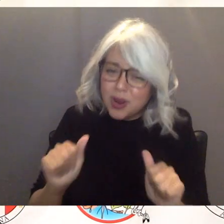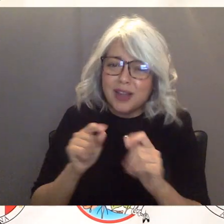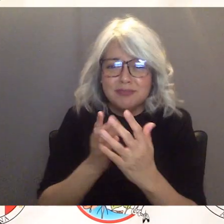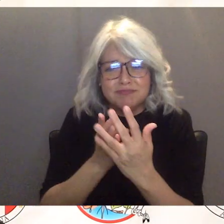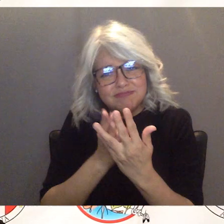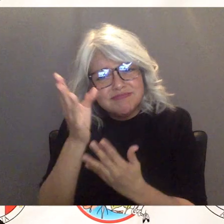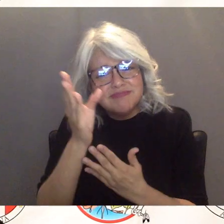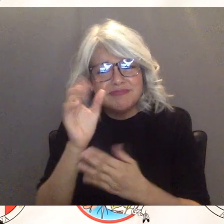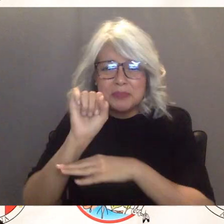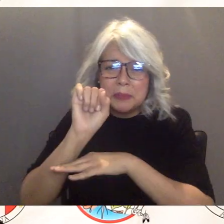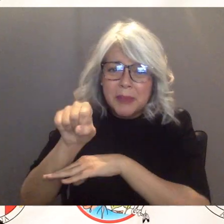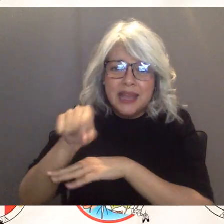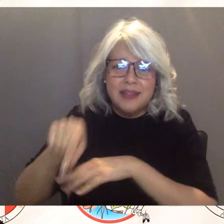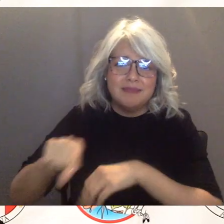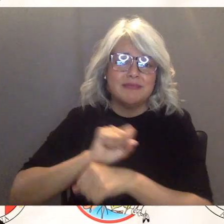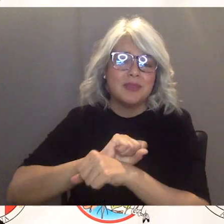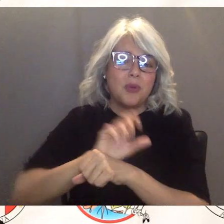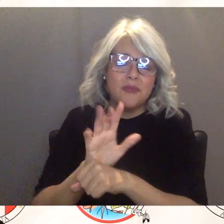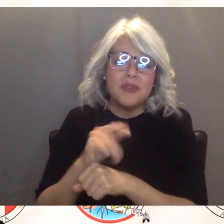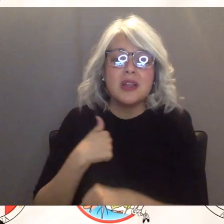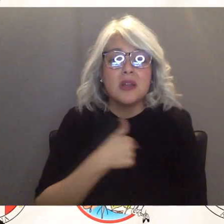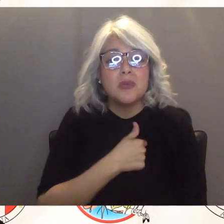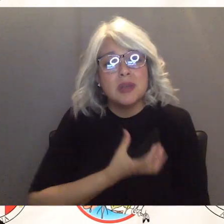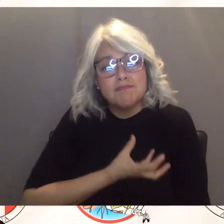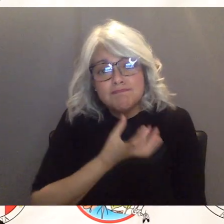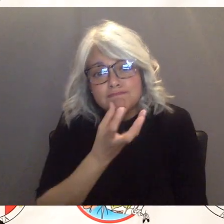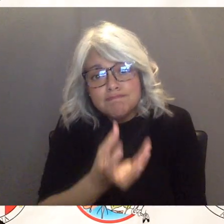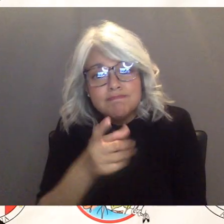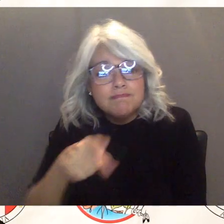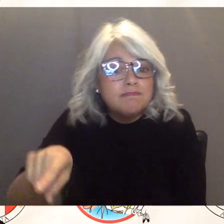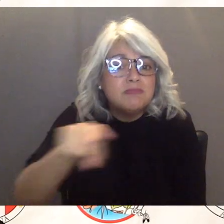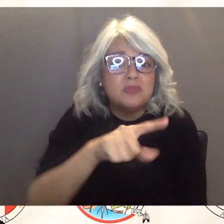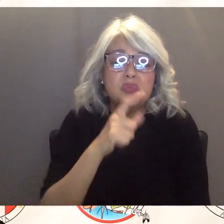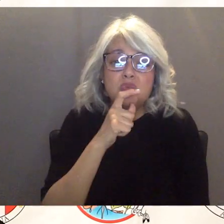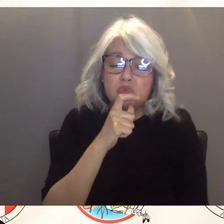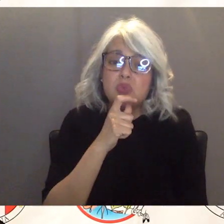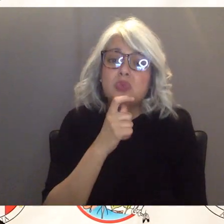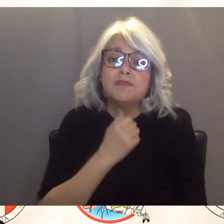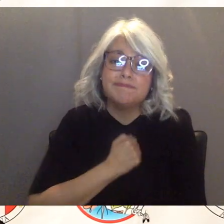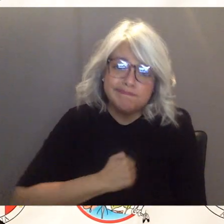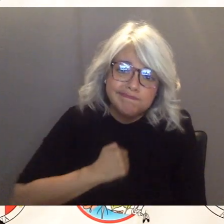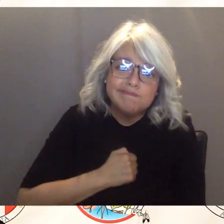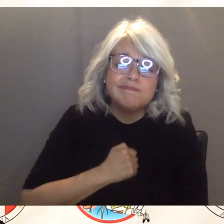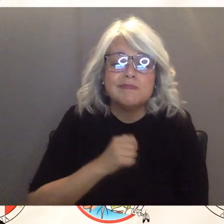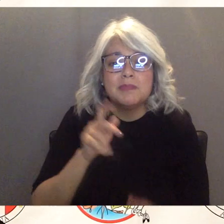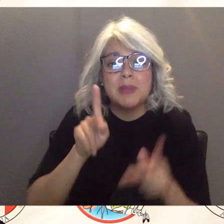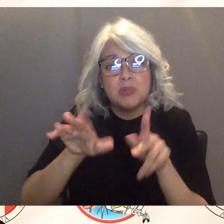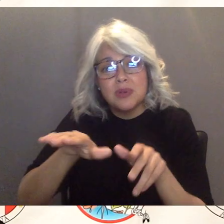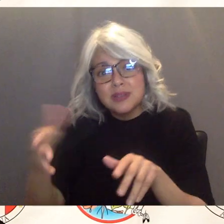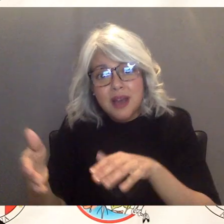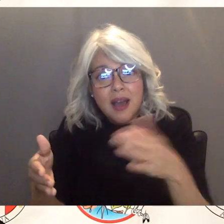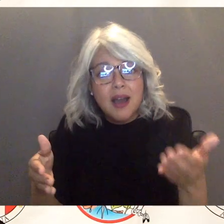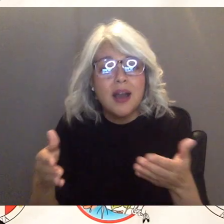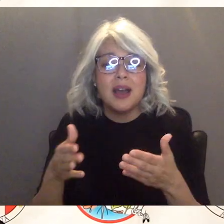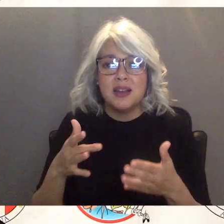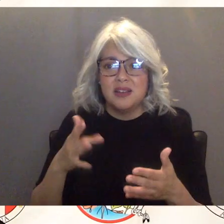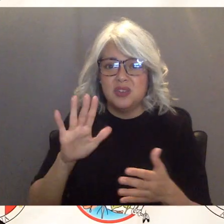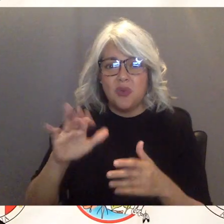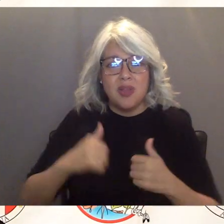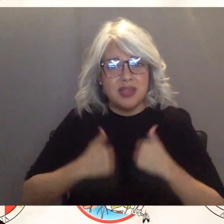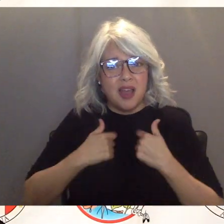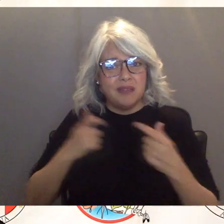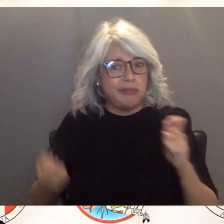and our hearts go out to all those that have lost that have lost folks and been affected by this pandemic uh